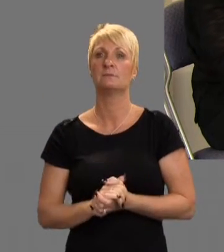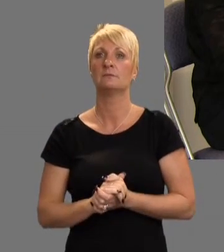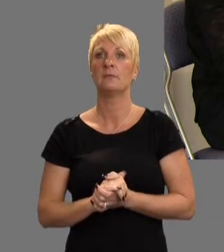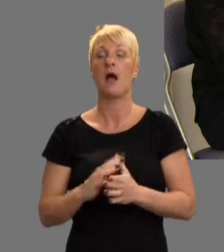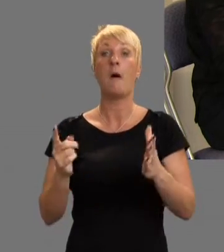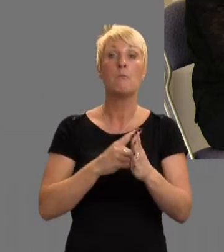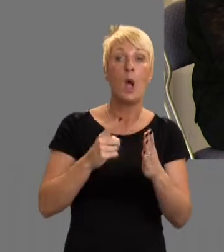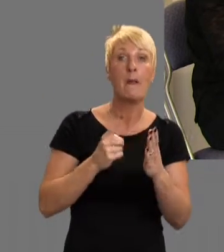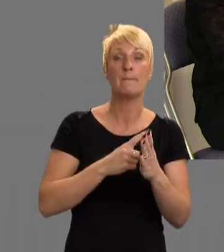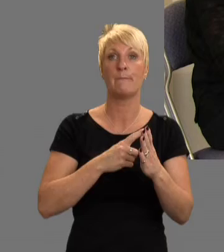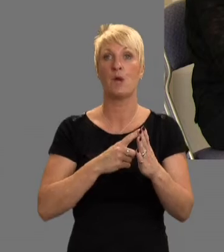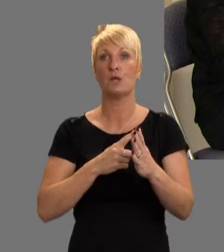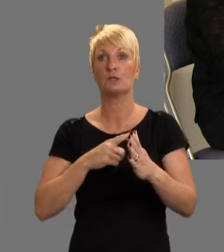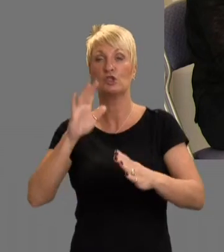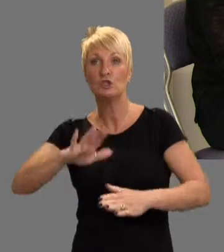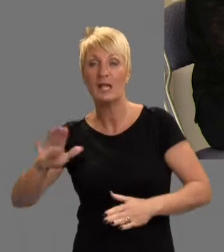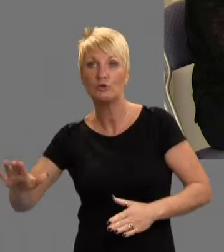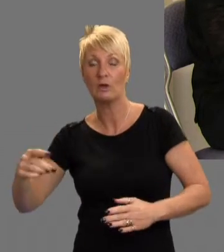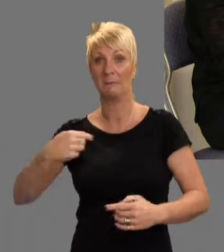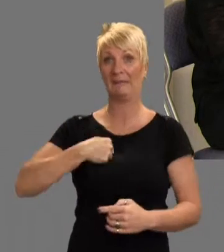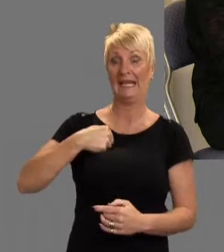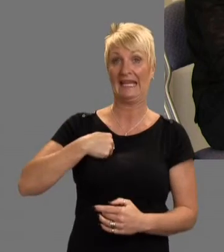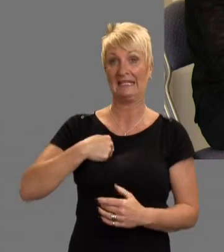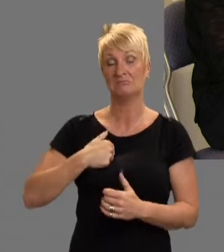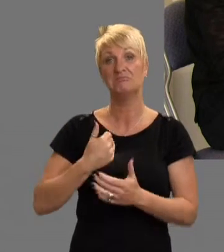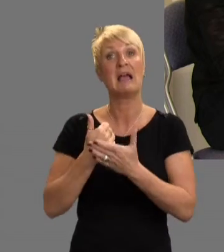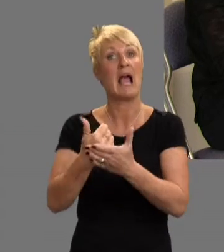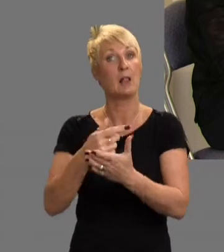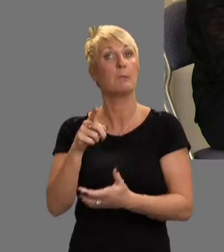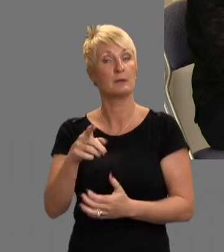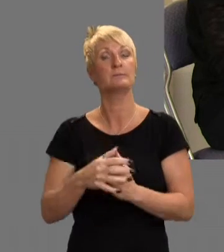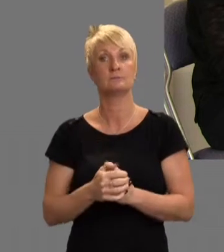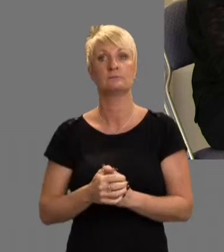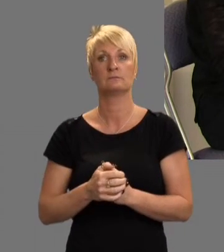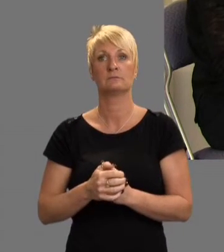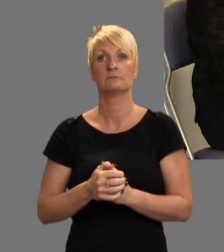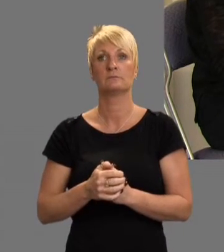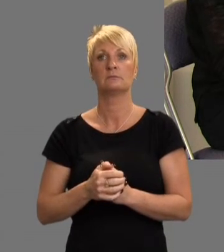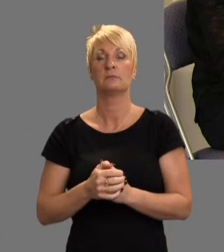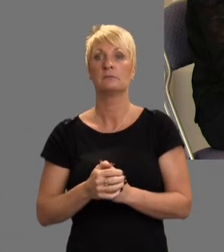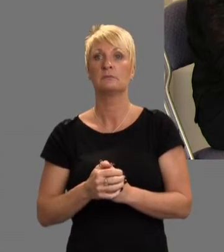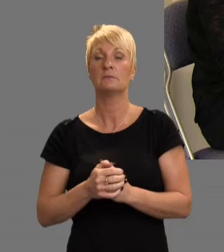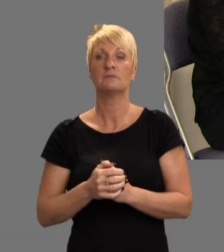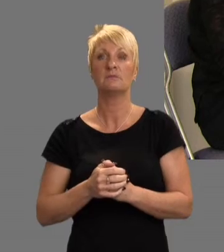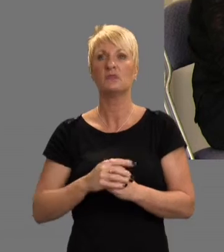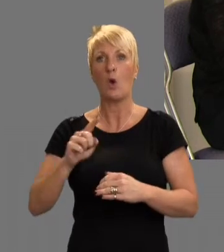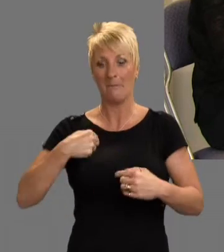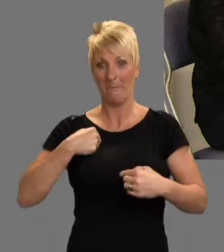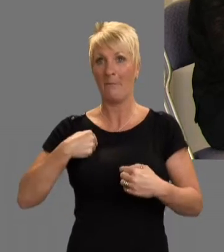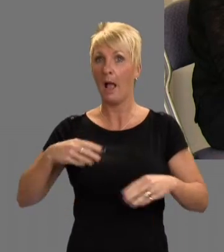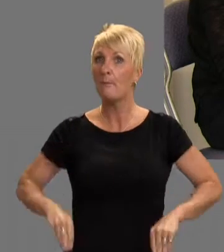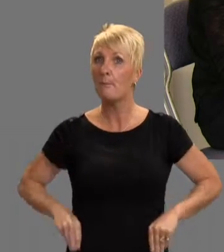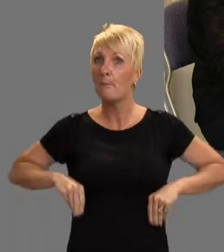It pays for me. Appointments for my children or me. Helping me out. Helping me out. It's not out of my pocket.